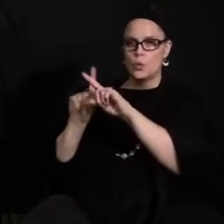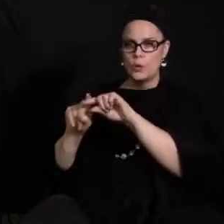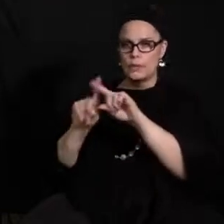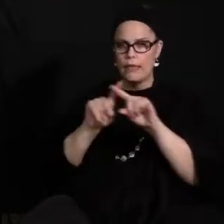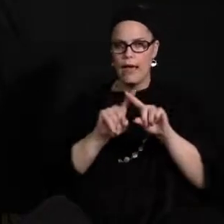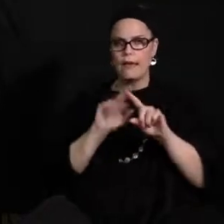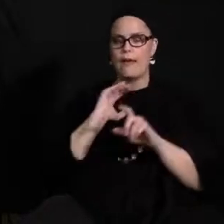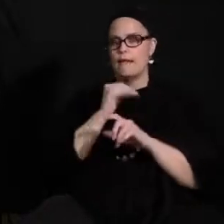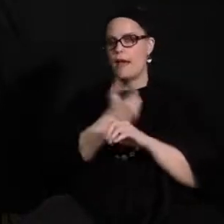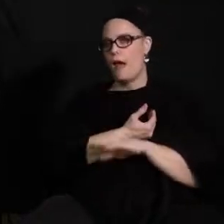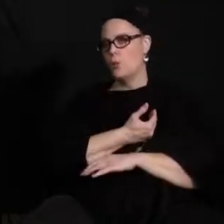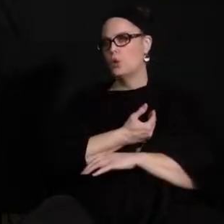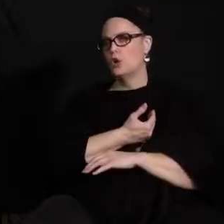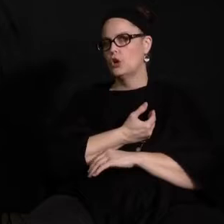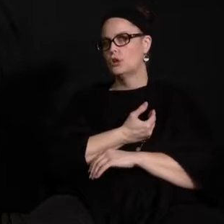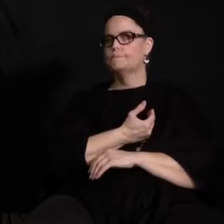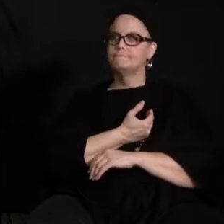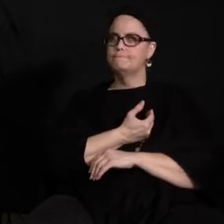our